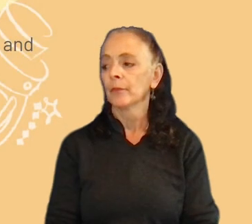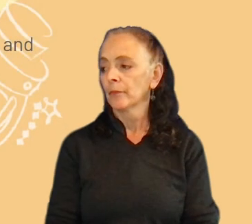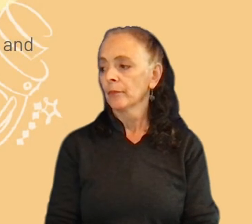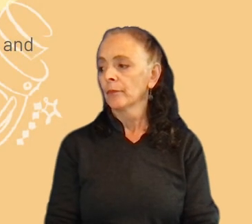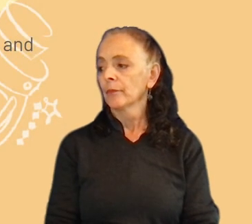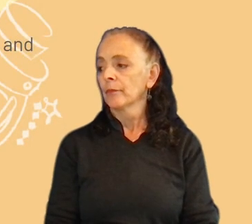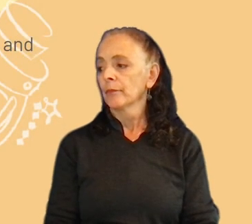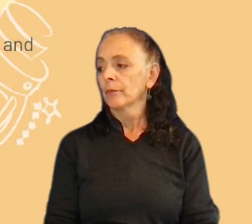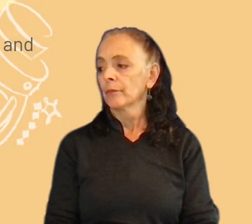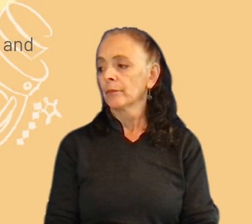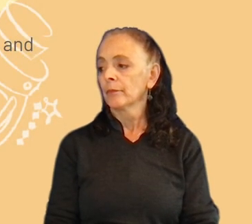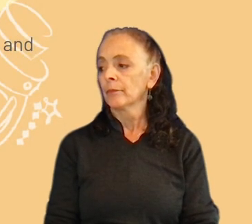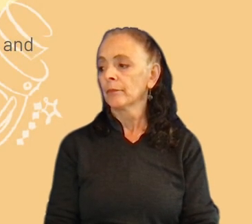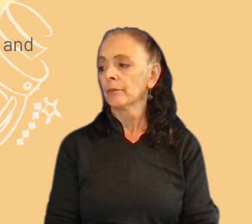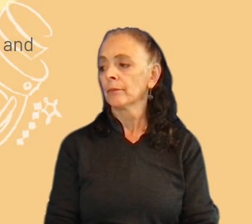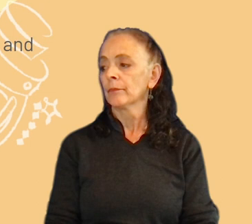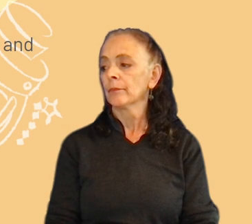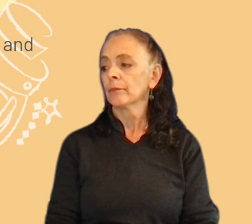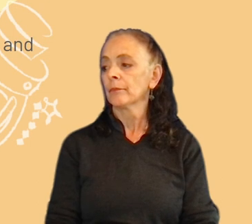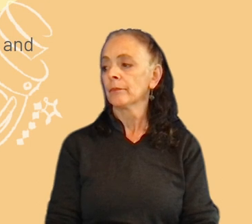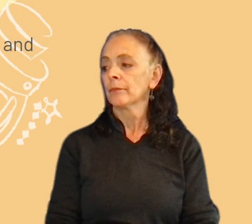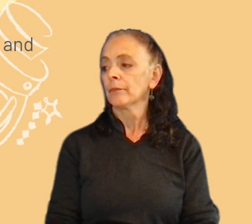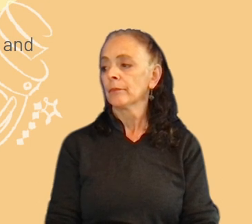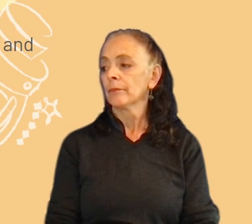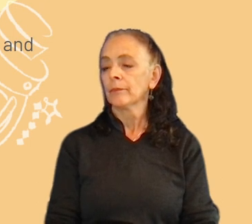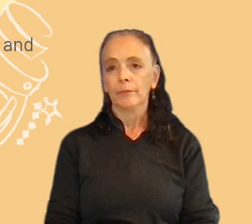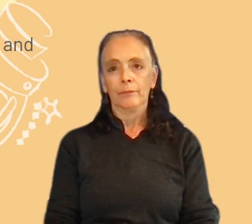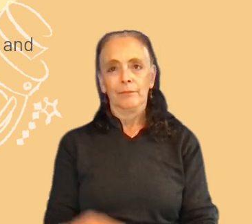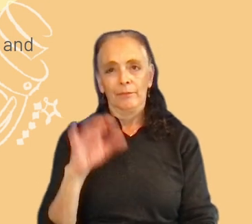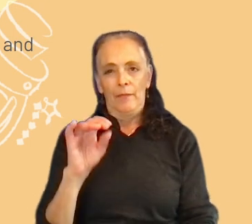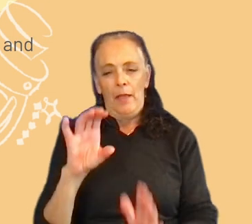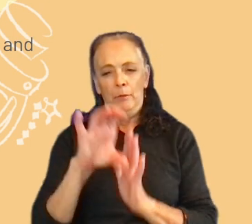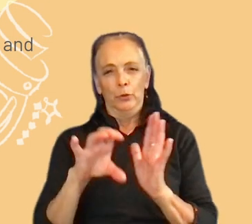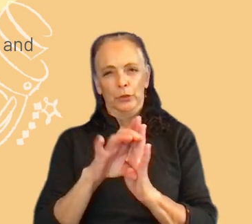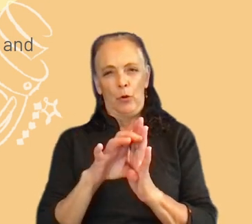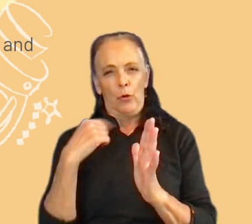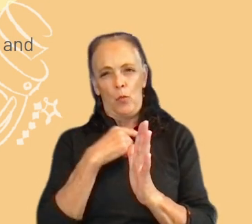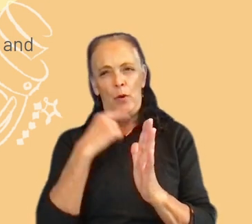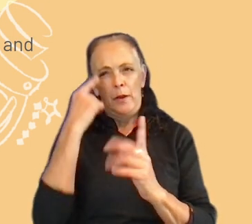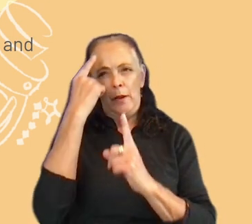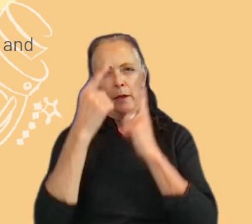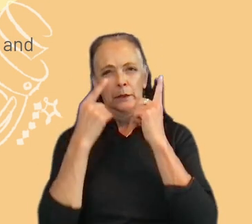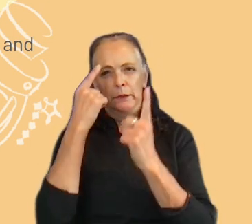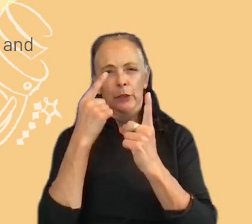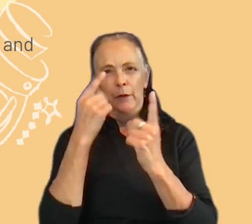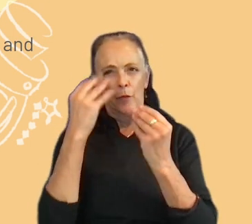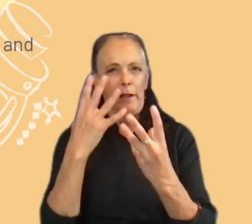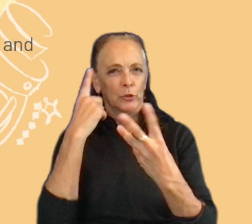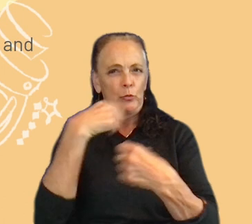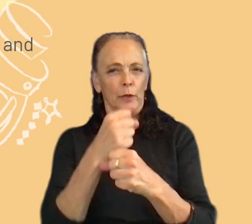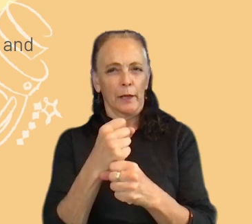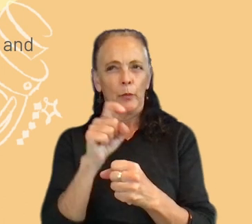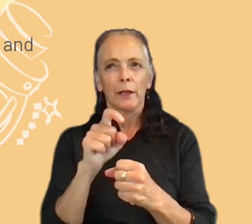So, when creating our personas, we considered information. We need to provide useful